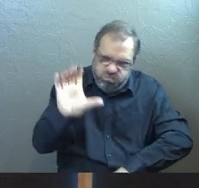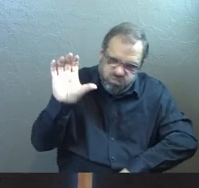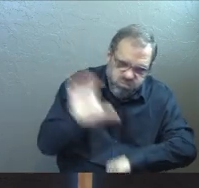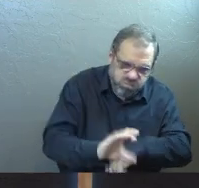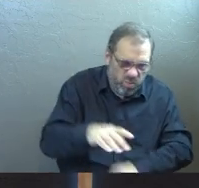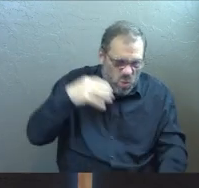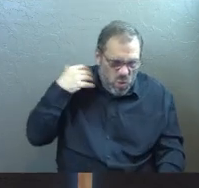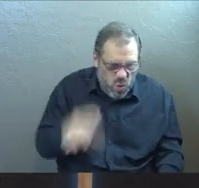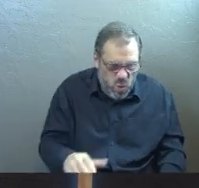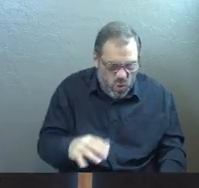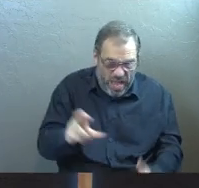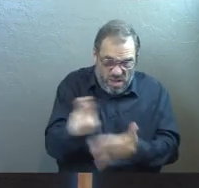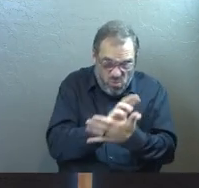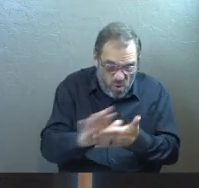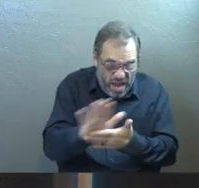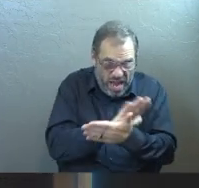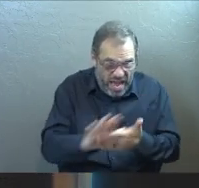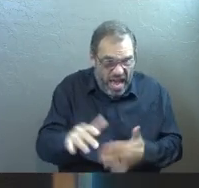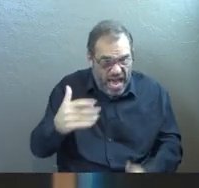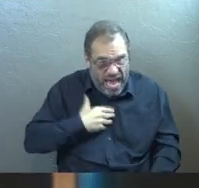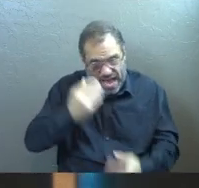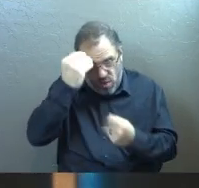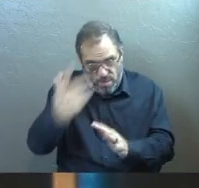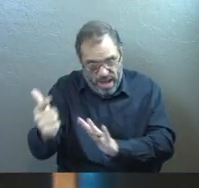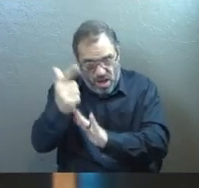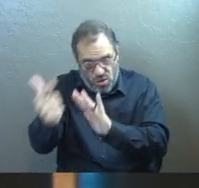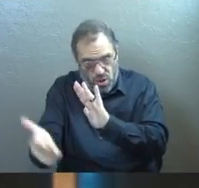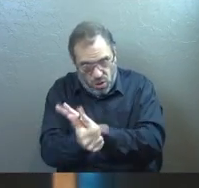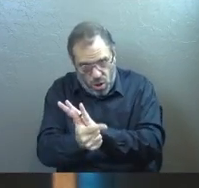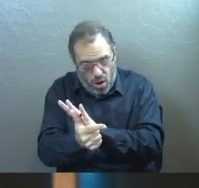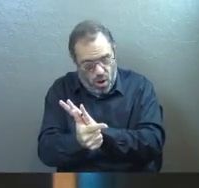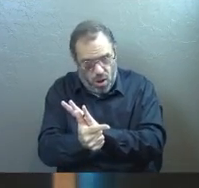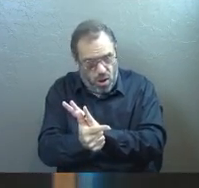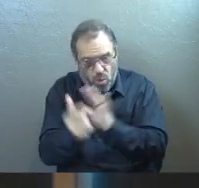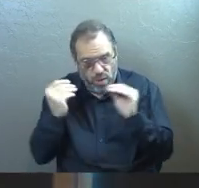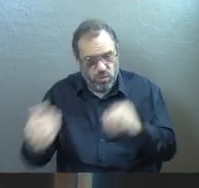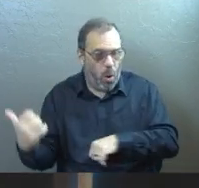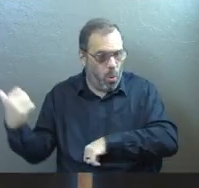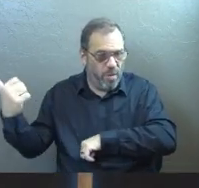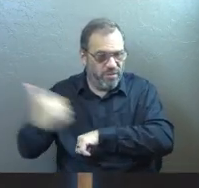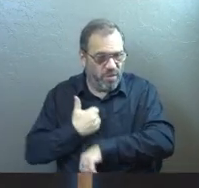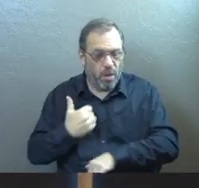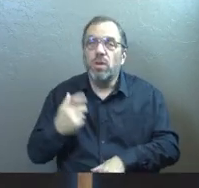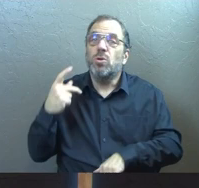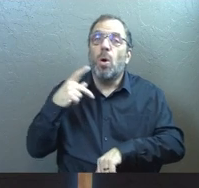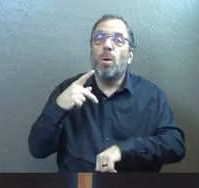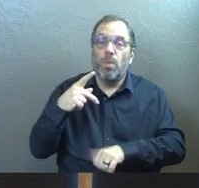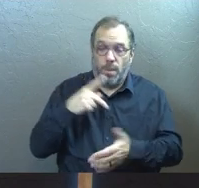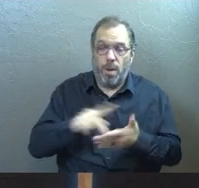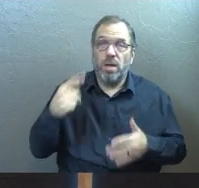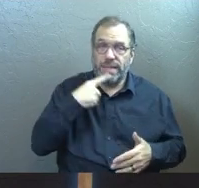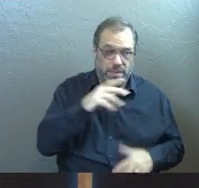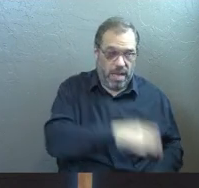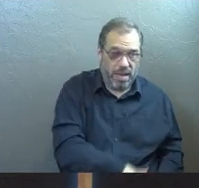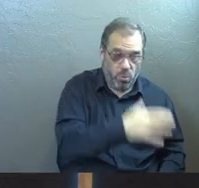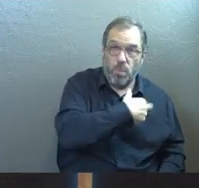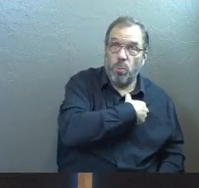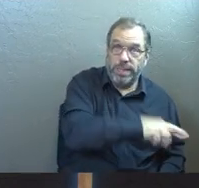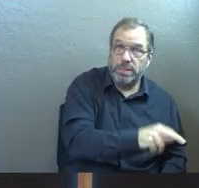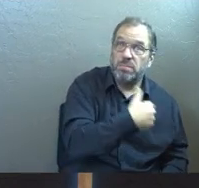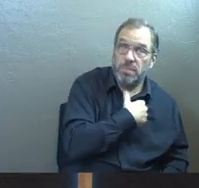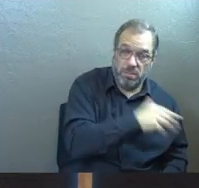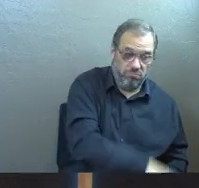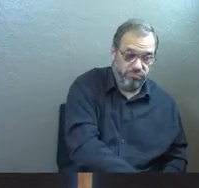church. And as for righteousness, I obeyed the law without fault. So Paul's saying, I grew up as a religious guy